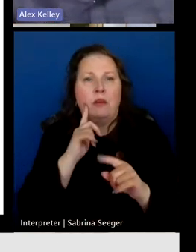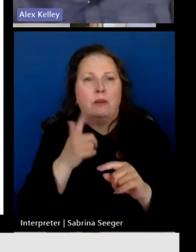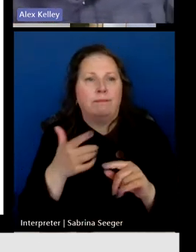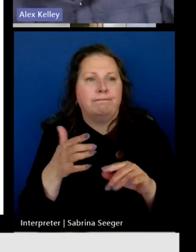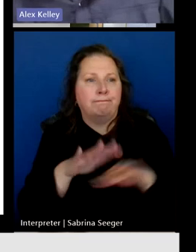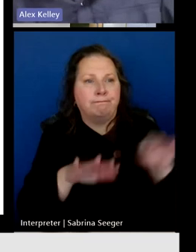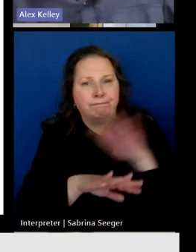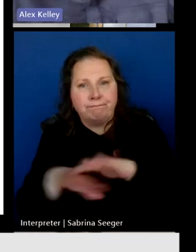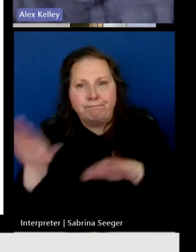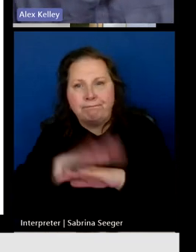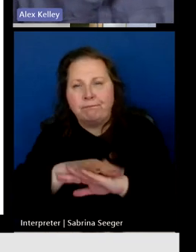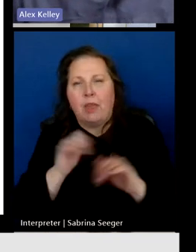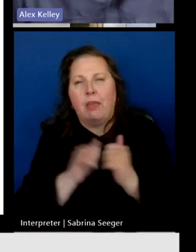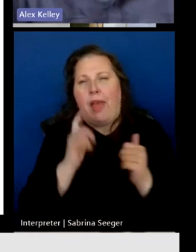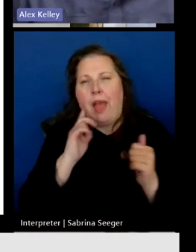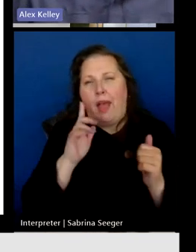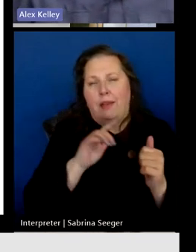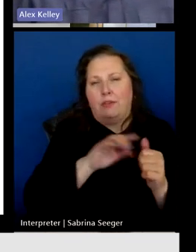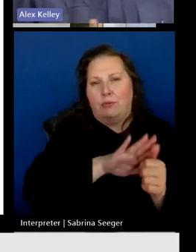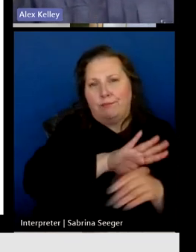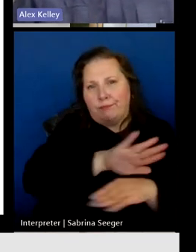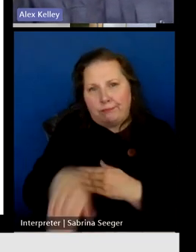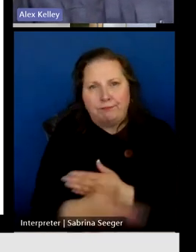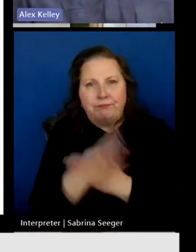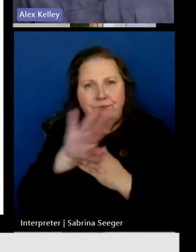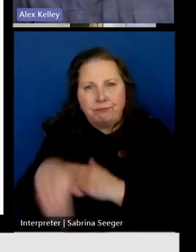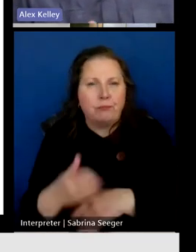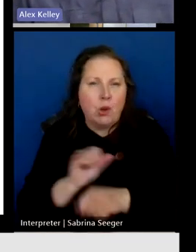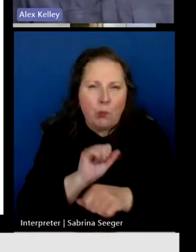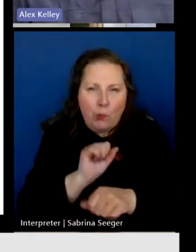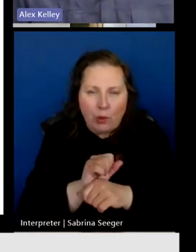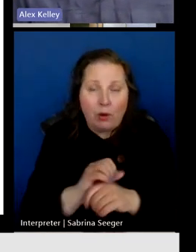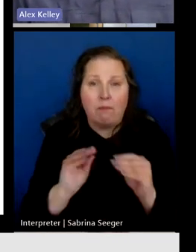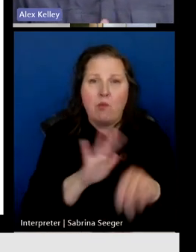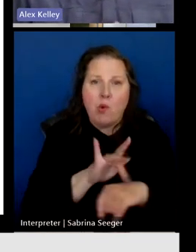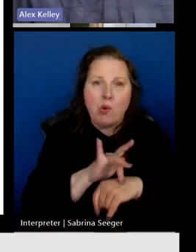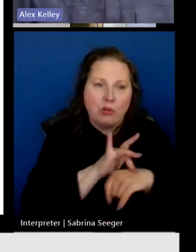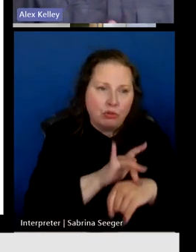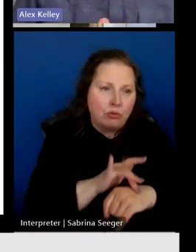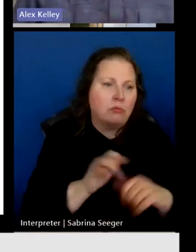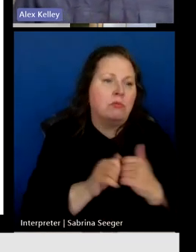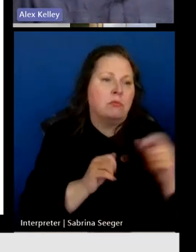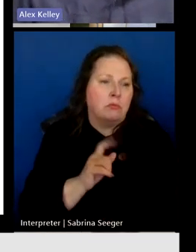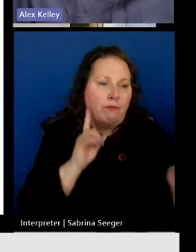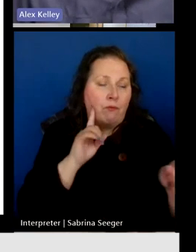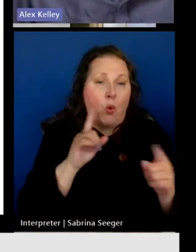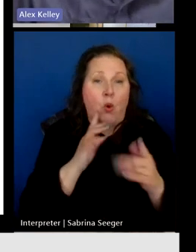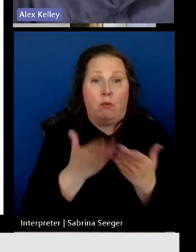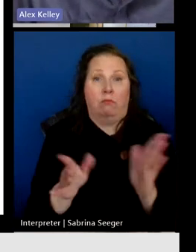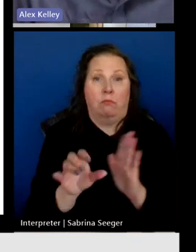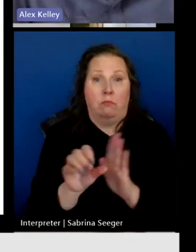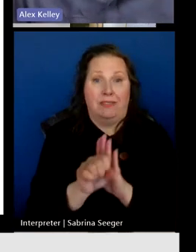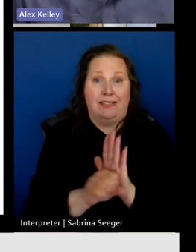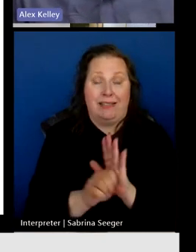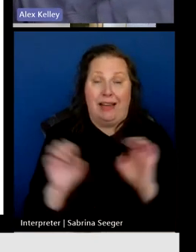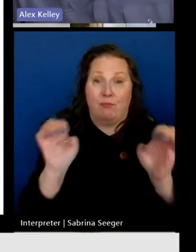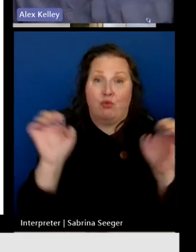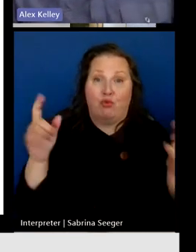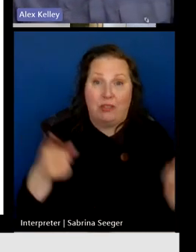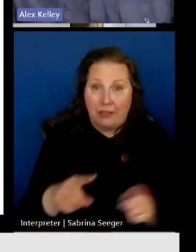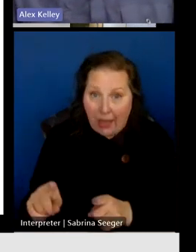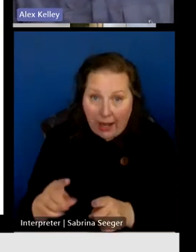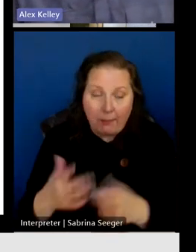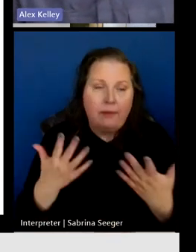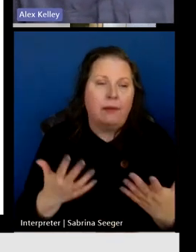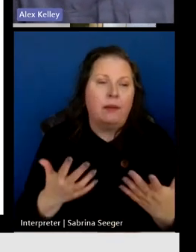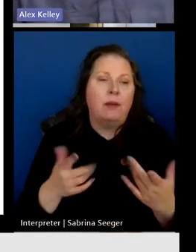-7 with that consolidation. There might be more resources for statewide emergencies as well. But